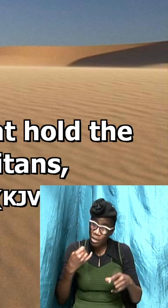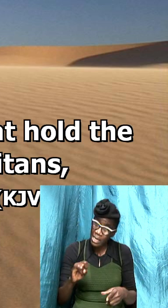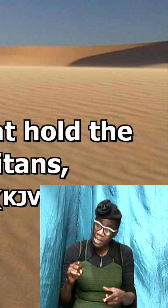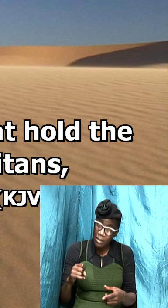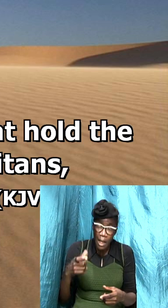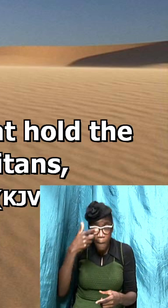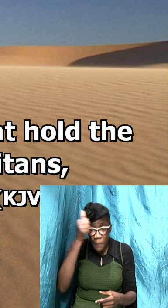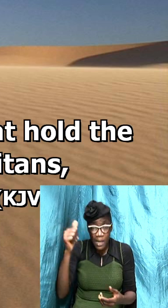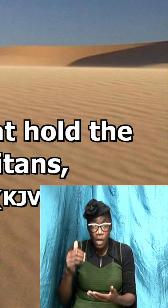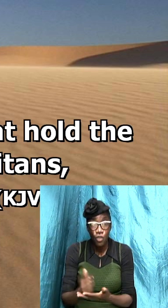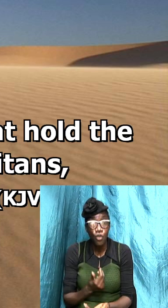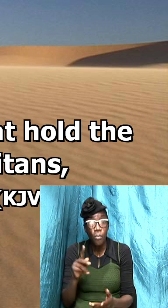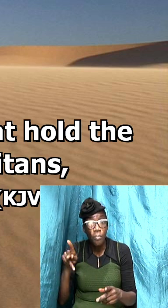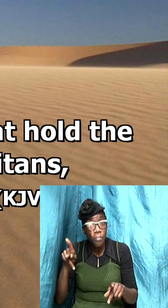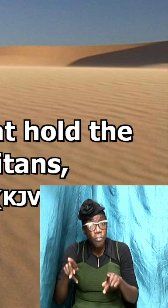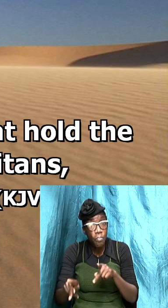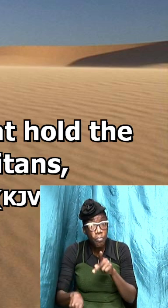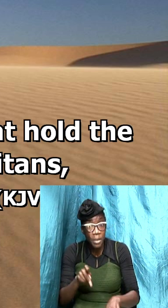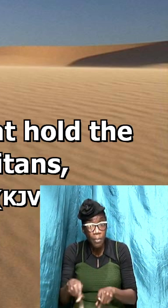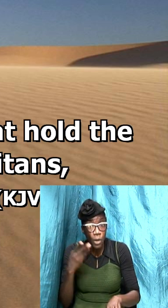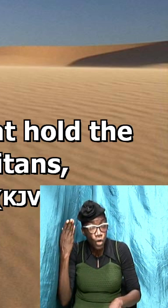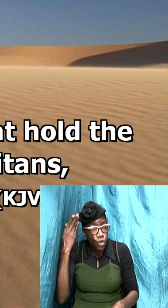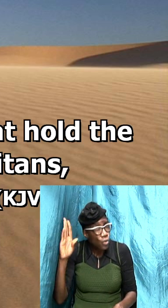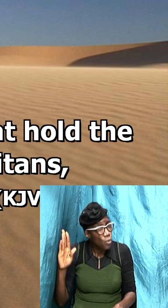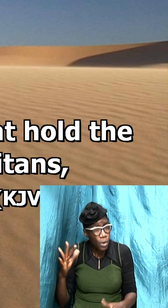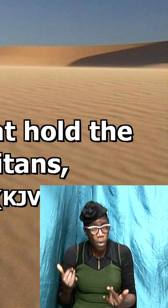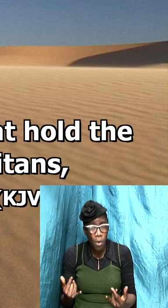person don't know how important leadership is